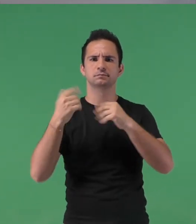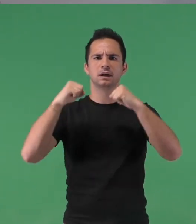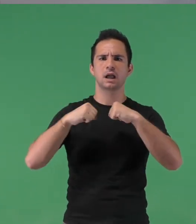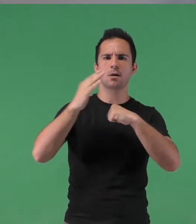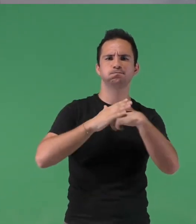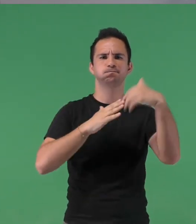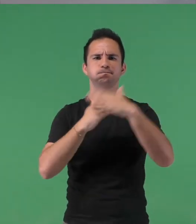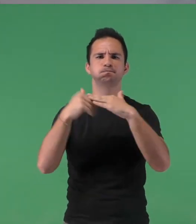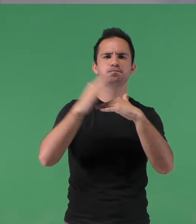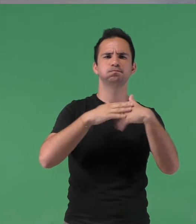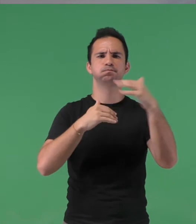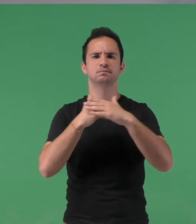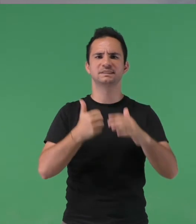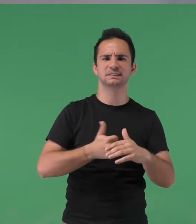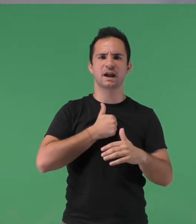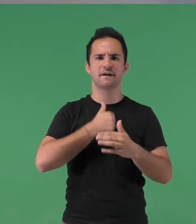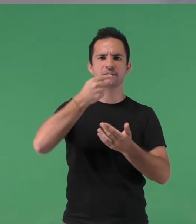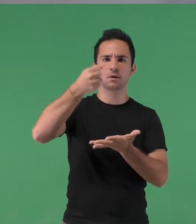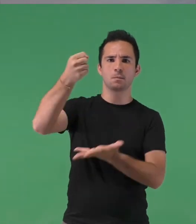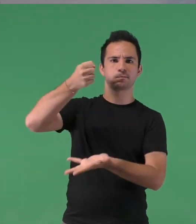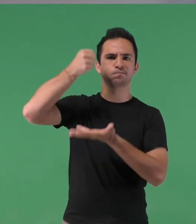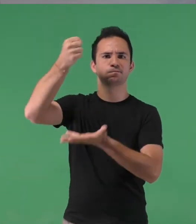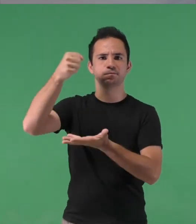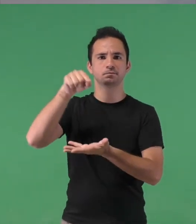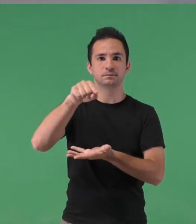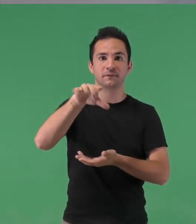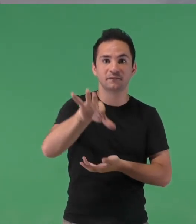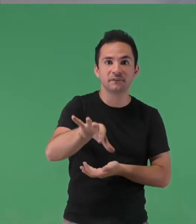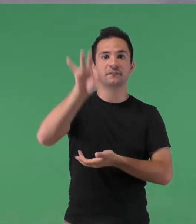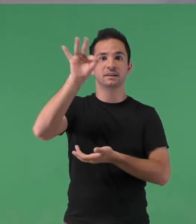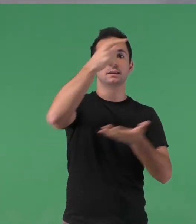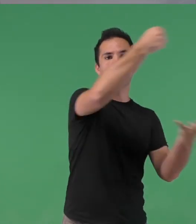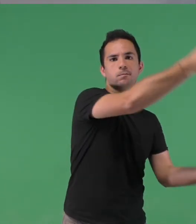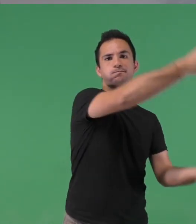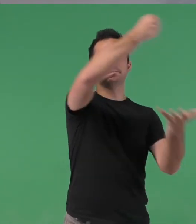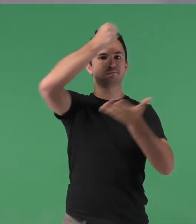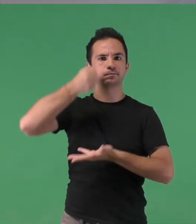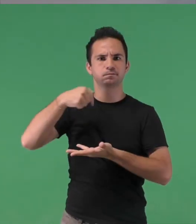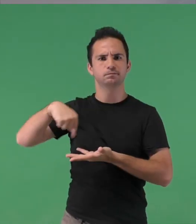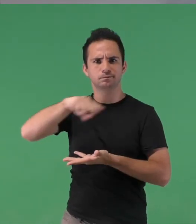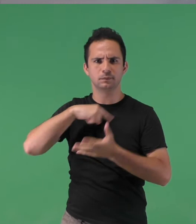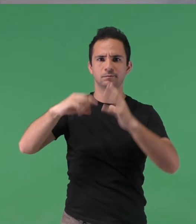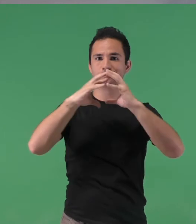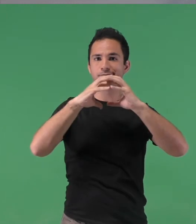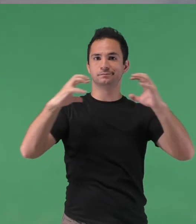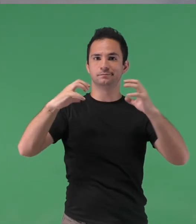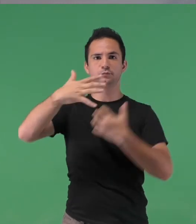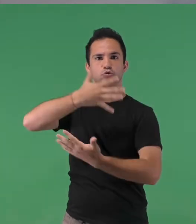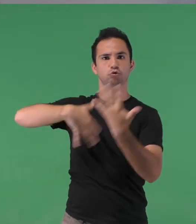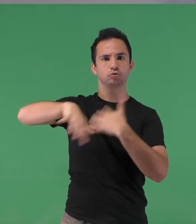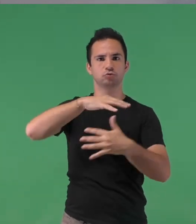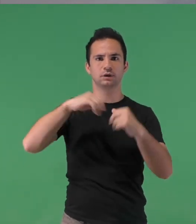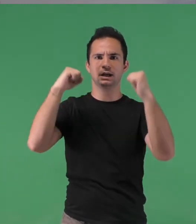our activities engaging with the media and making use of our social media as well as a social enterprise we have participated in various competitions